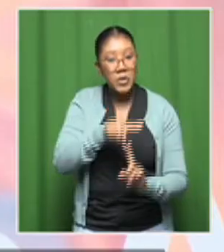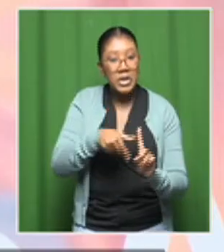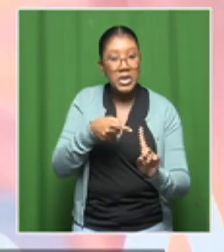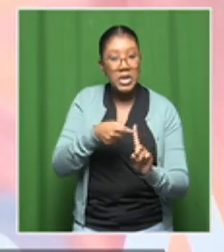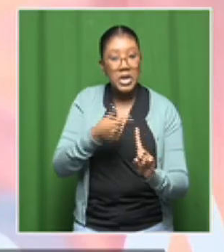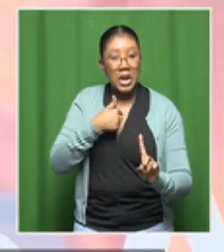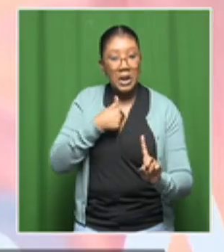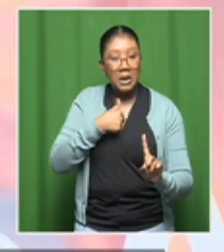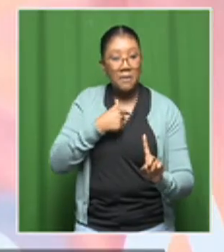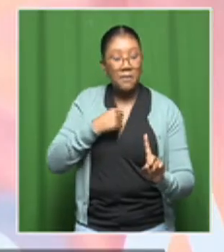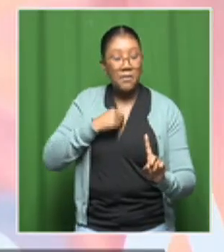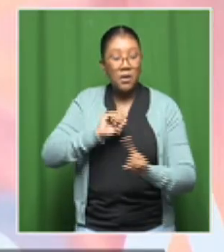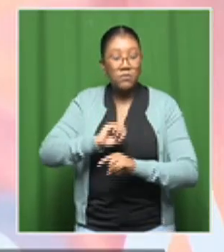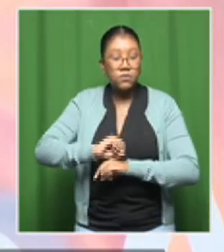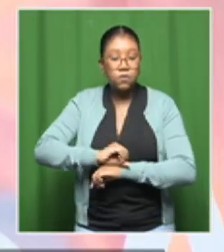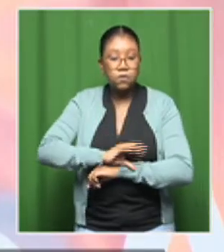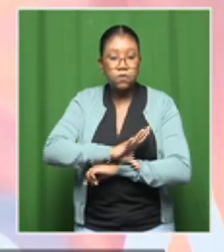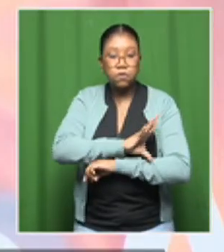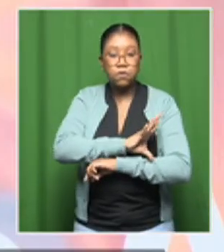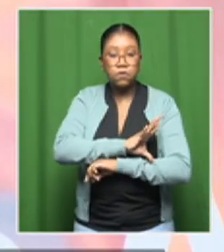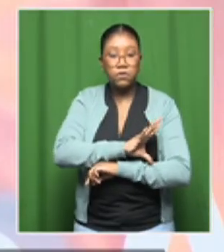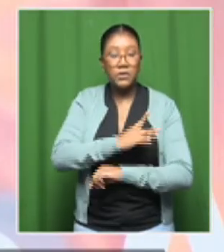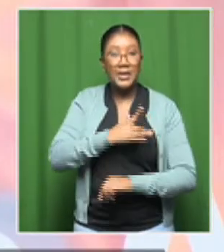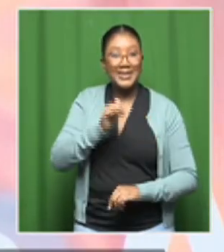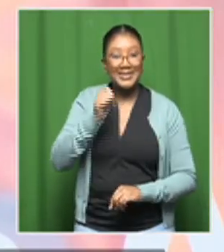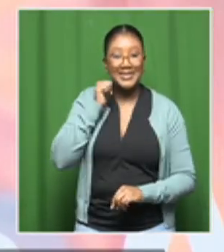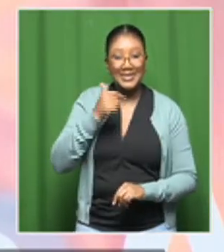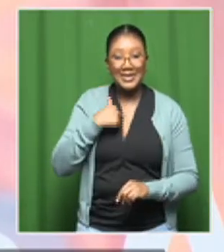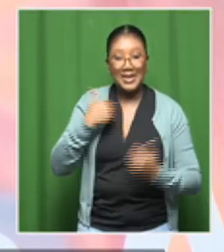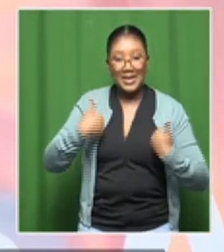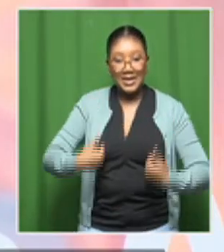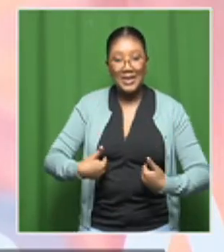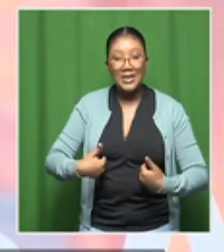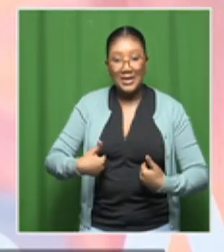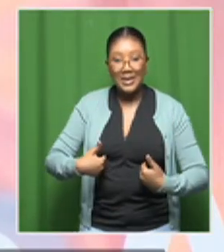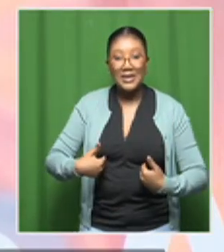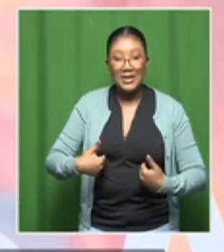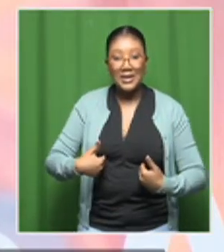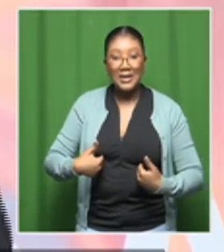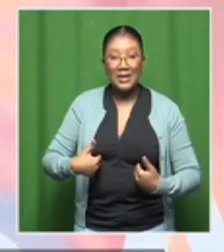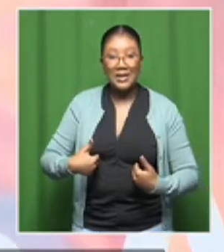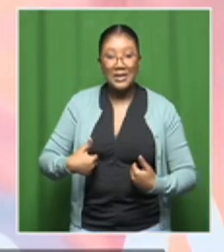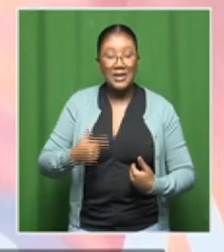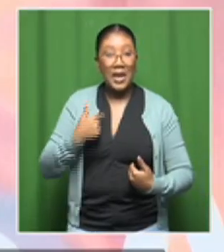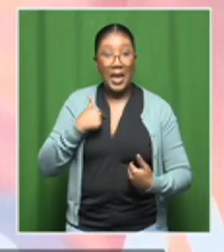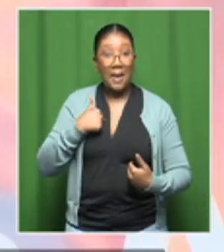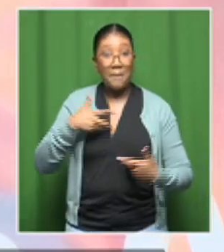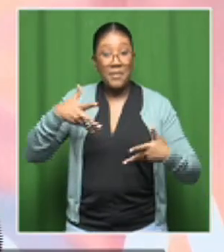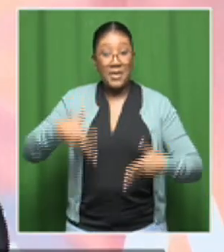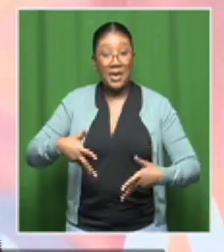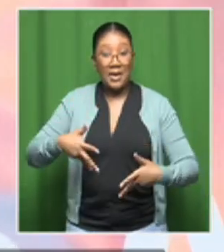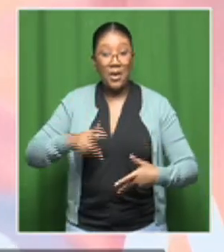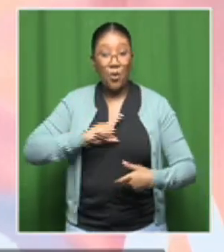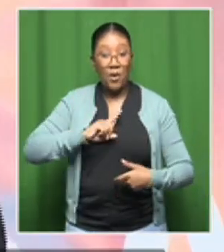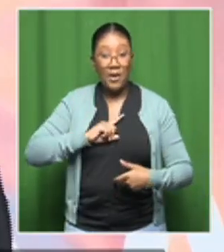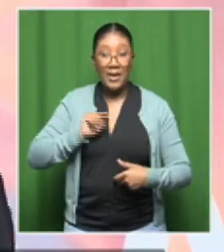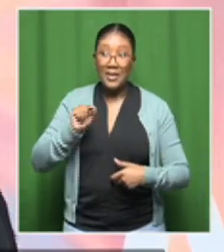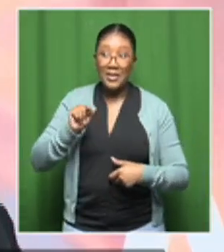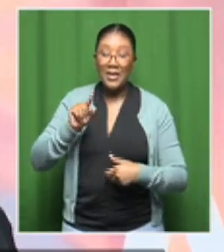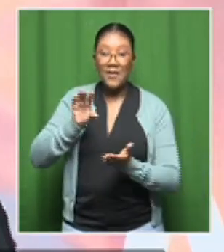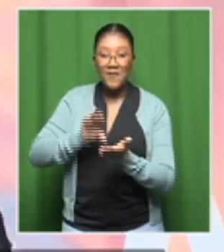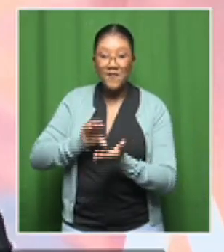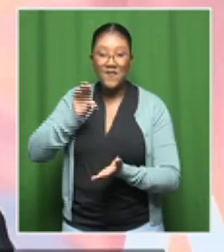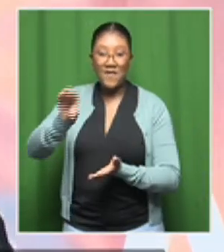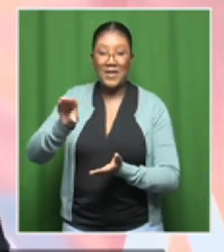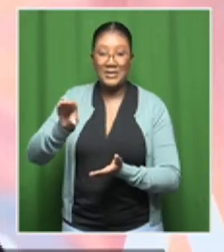Nkwazi yesterday saying, I am a Dinswal of this country. I'm where I am because of the funding that